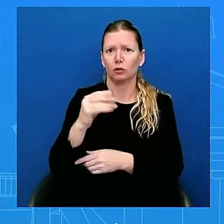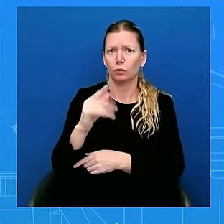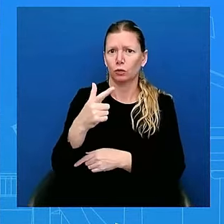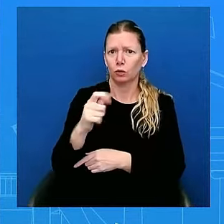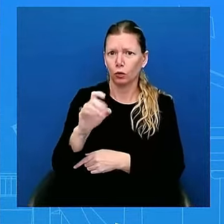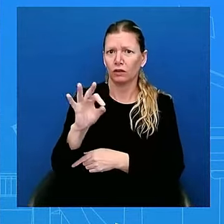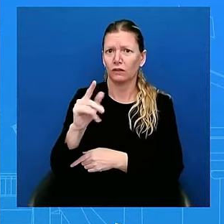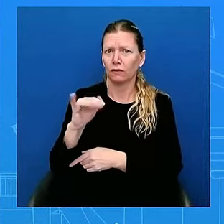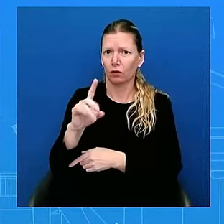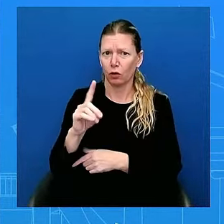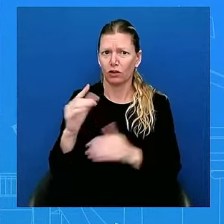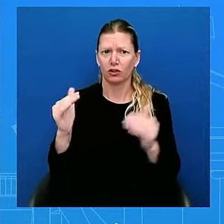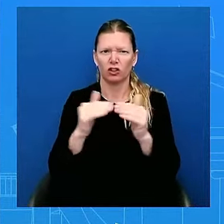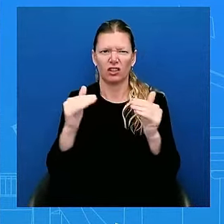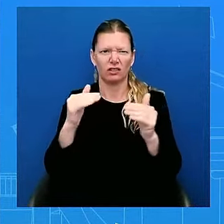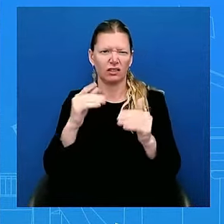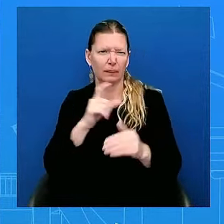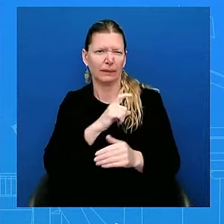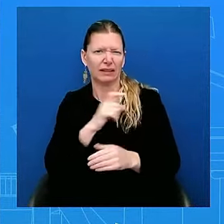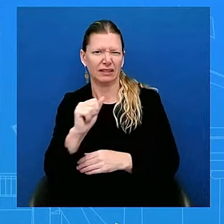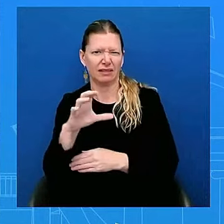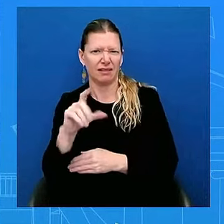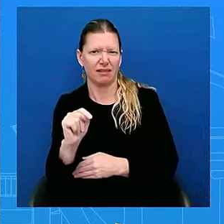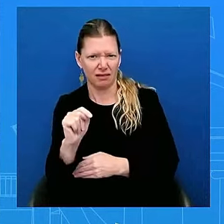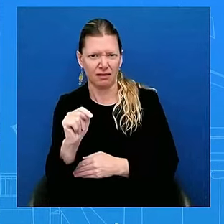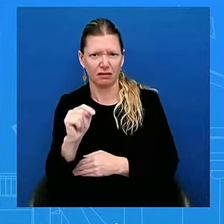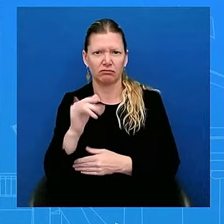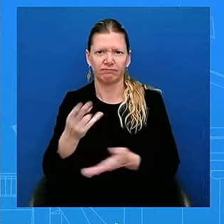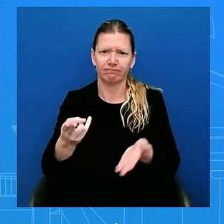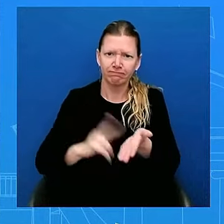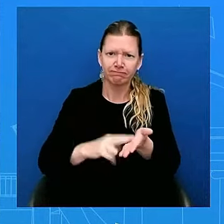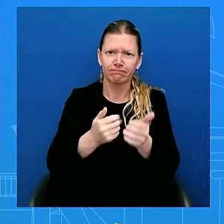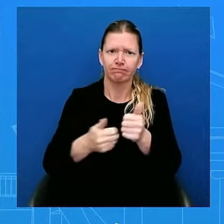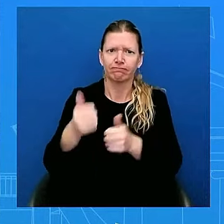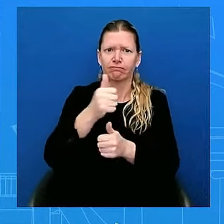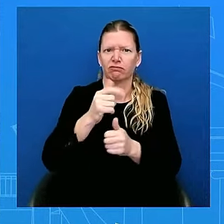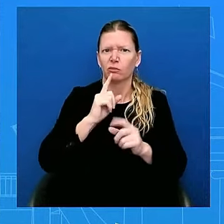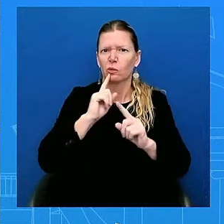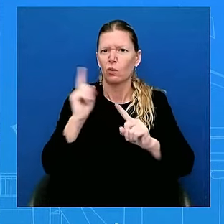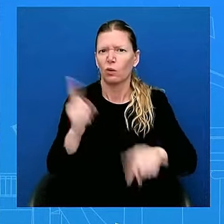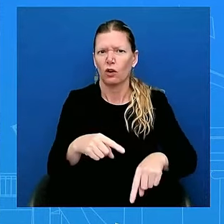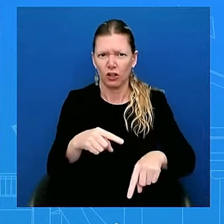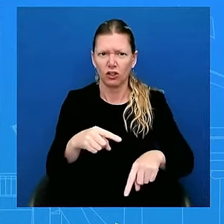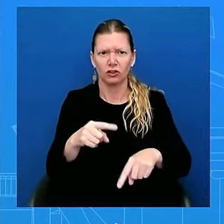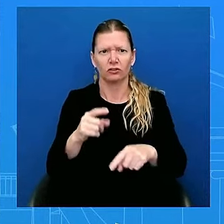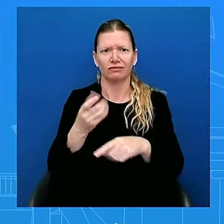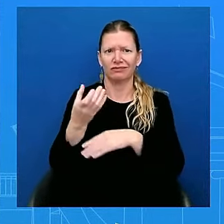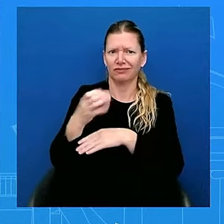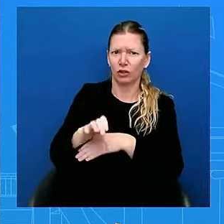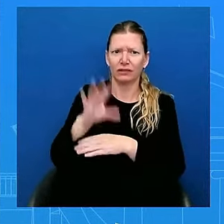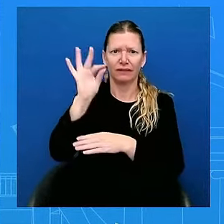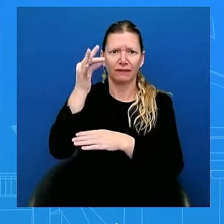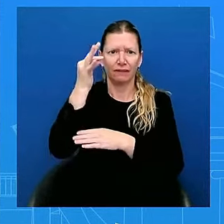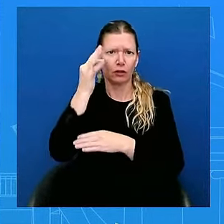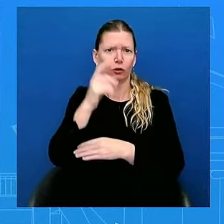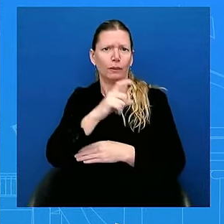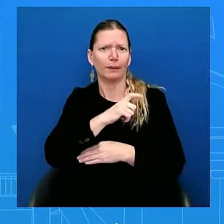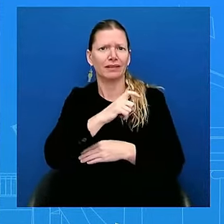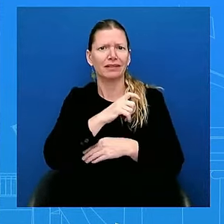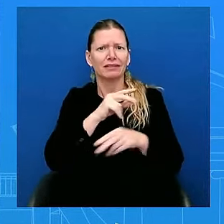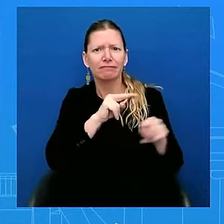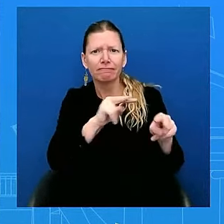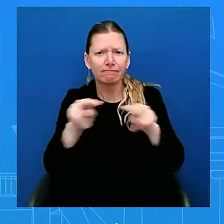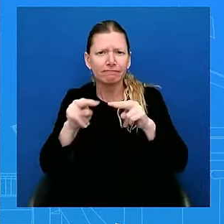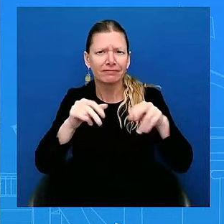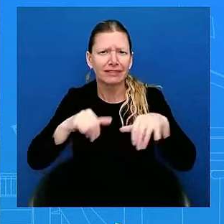standard of effectiveness and accountability. While we wait for this case to be prosecuted, the President and the Vice President